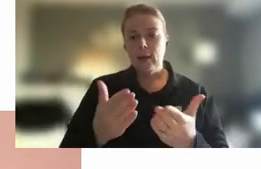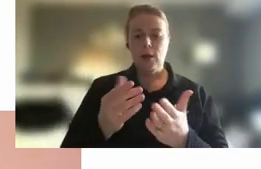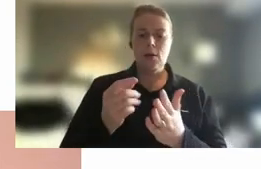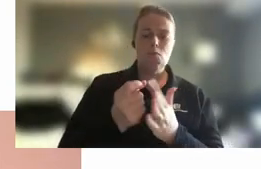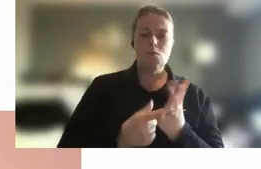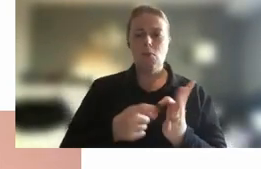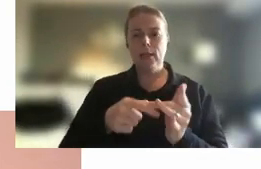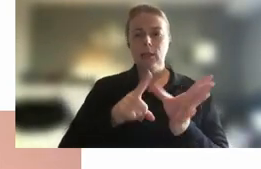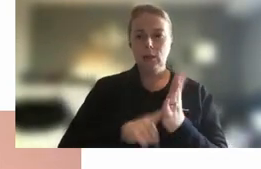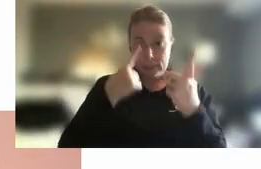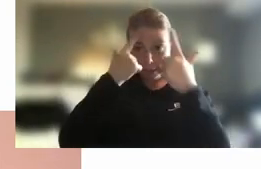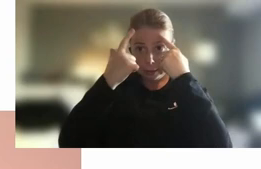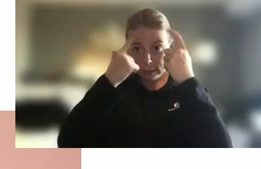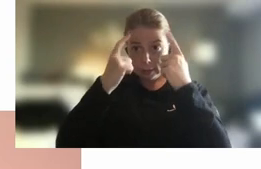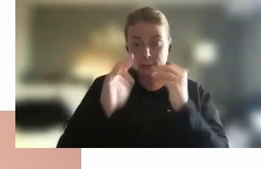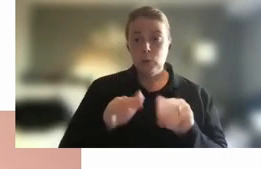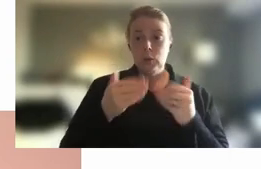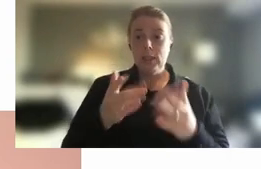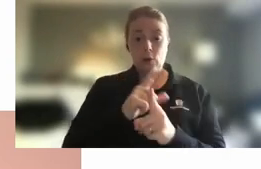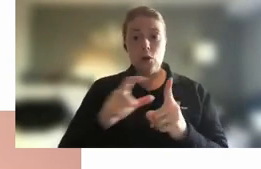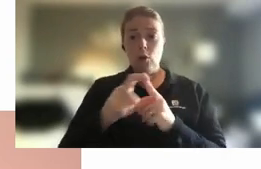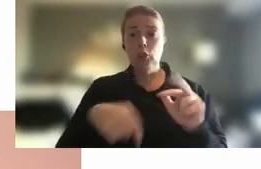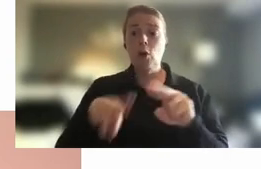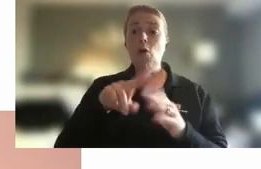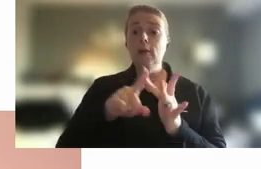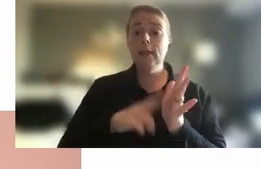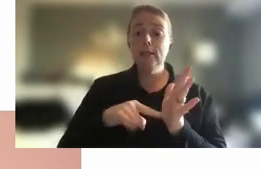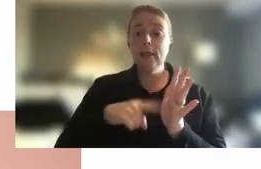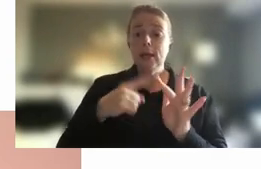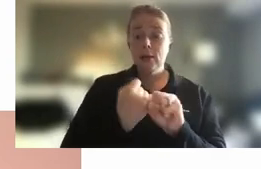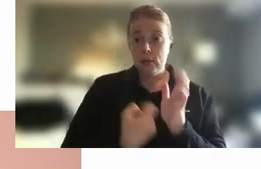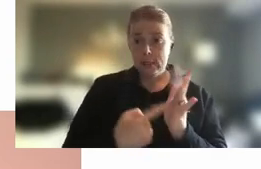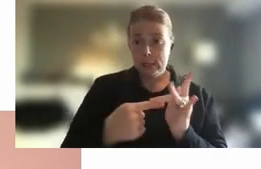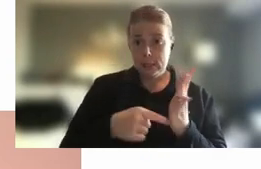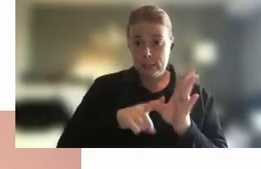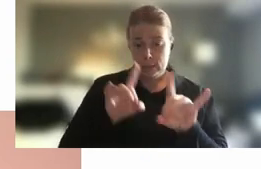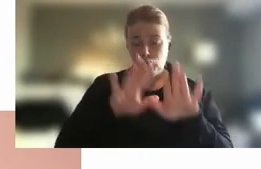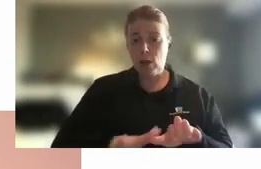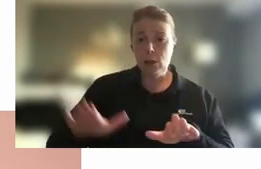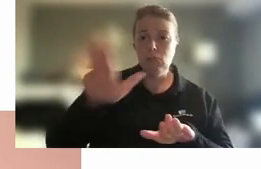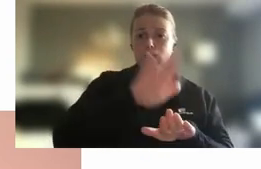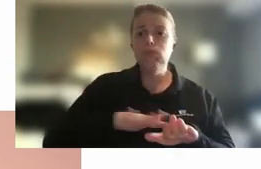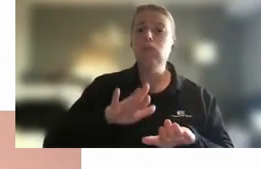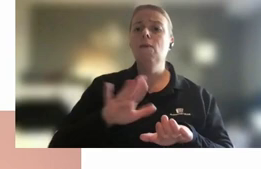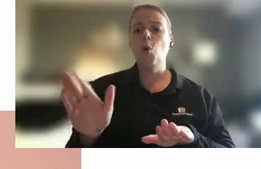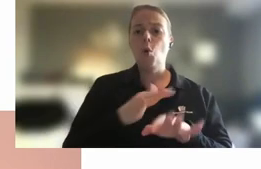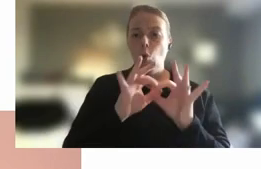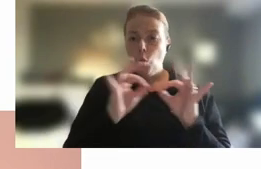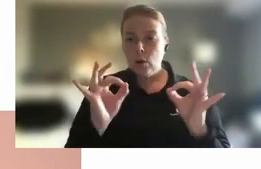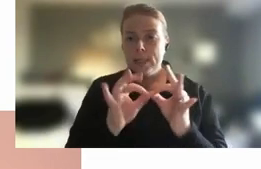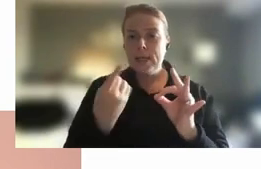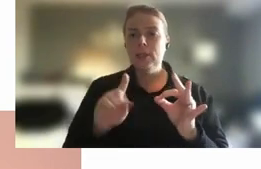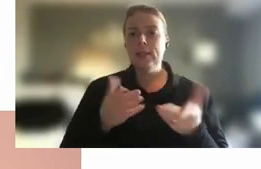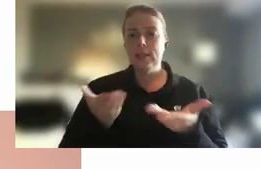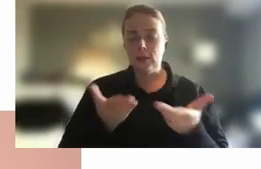integrity culture across the APS in partnership with agencies all the way across the service the commission's published an